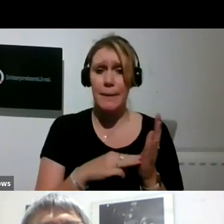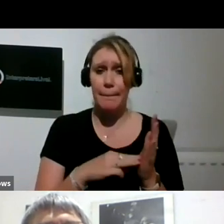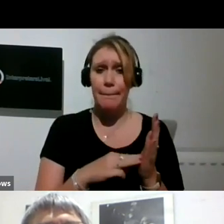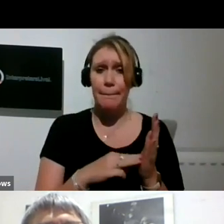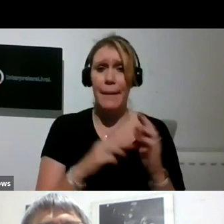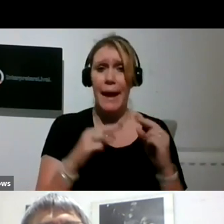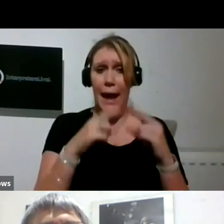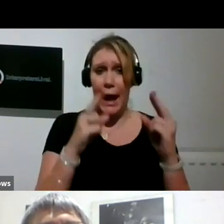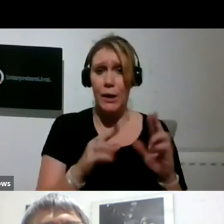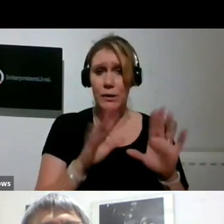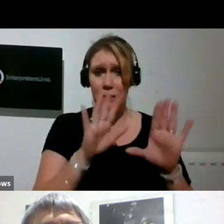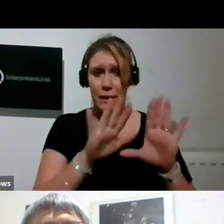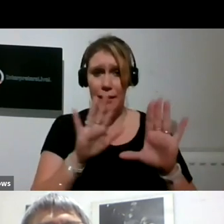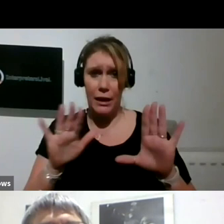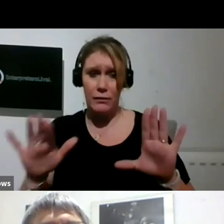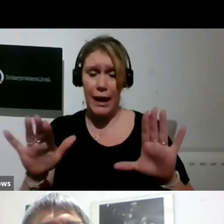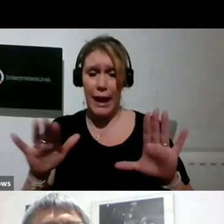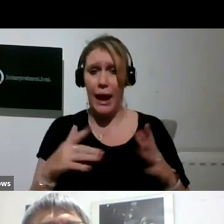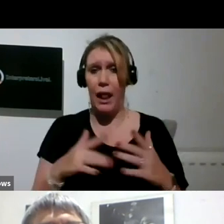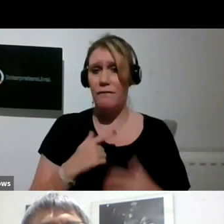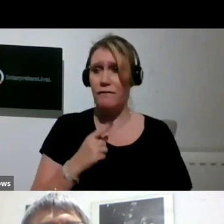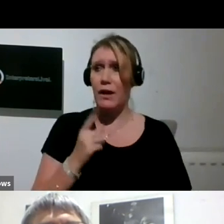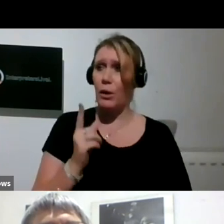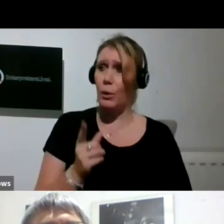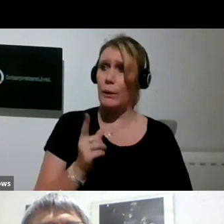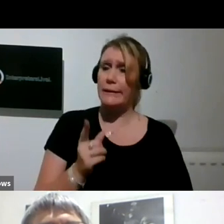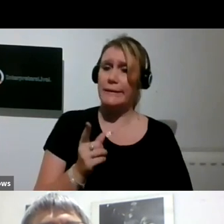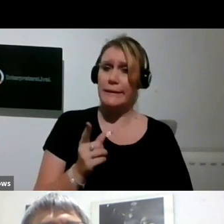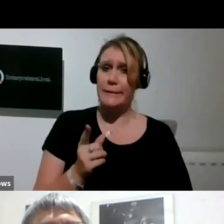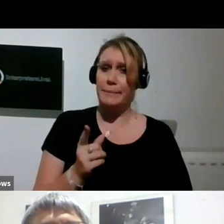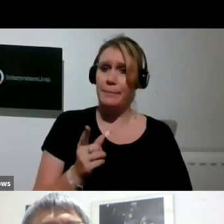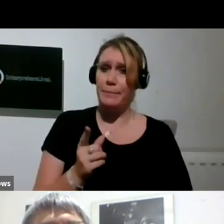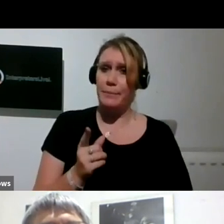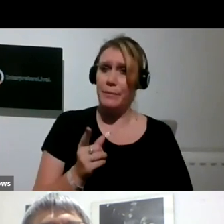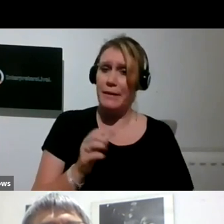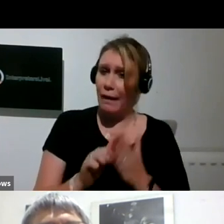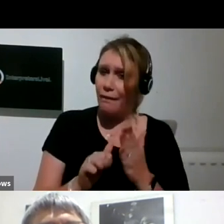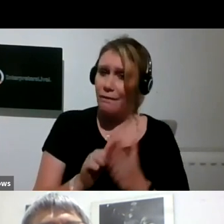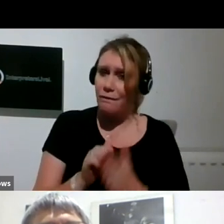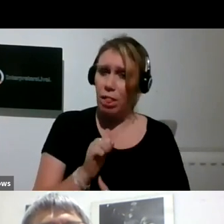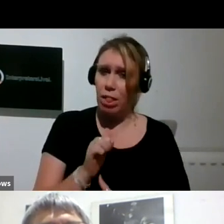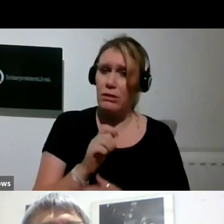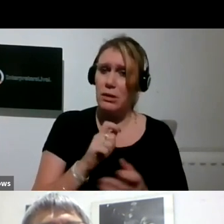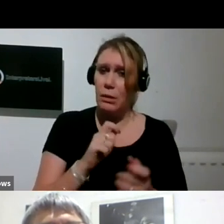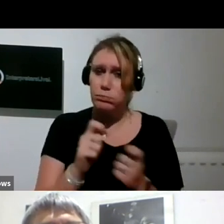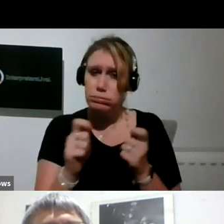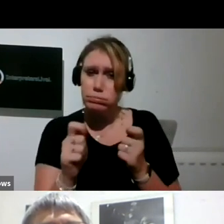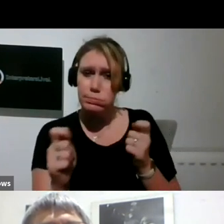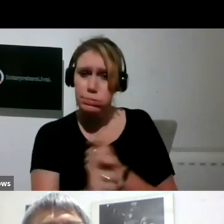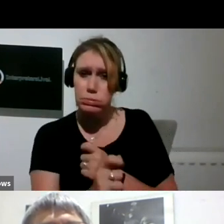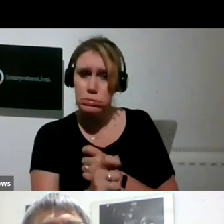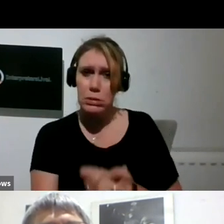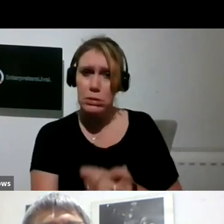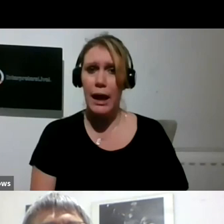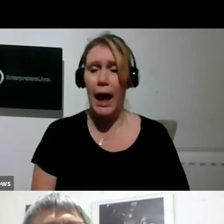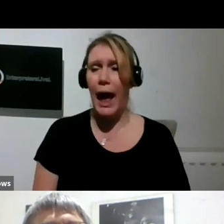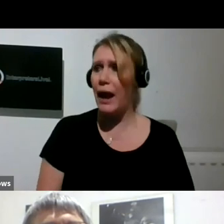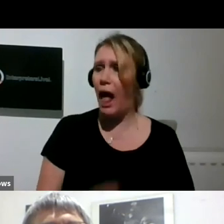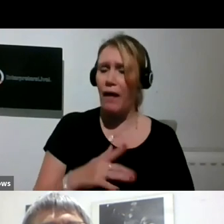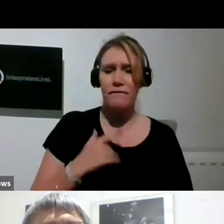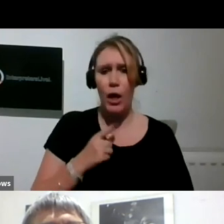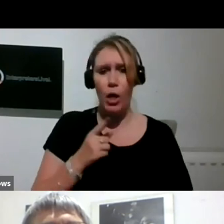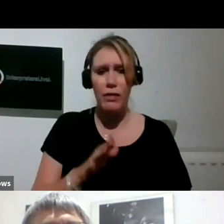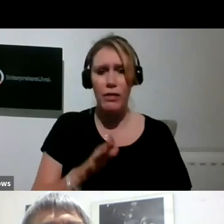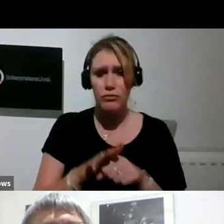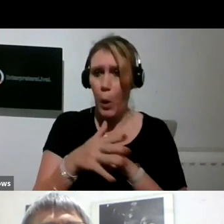resourceful, isn't it? And I think through this as well, it's like, you find a way, you know,